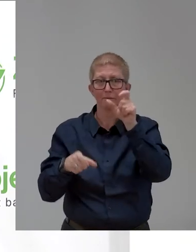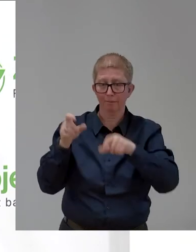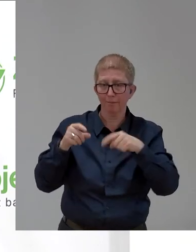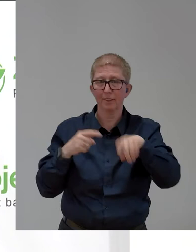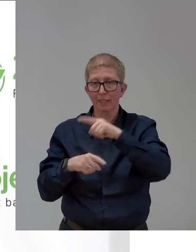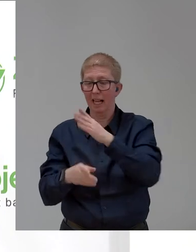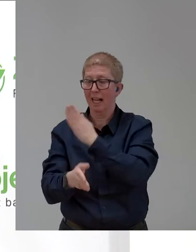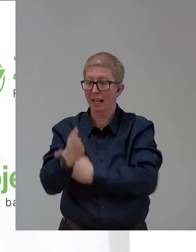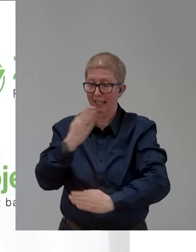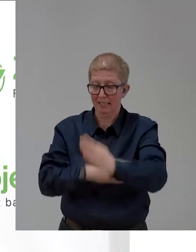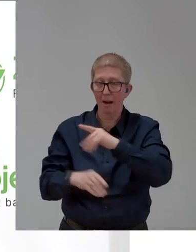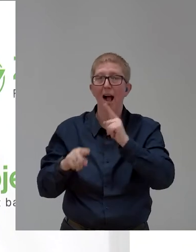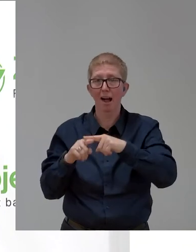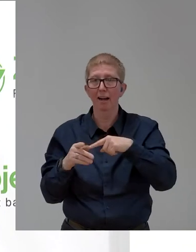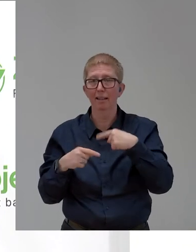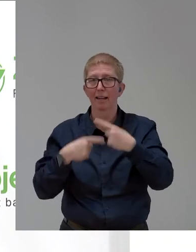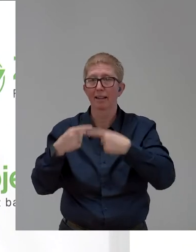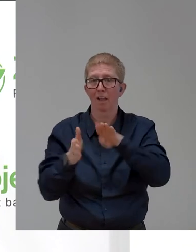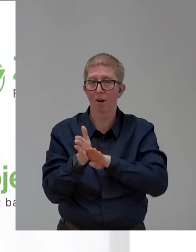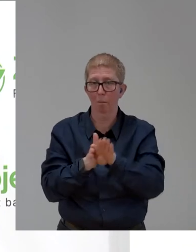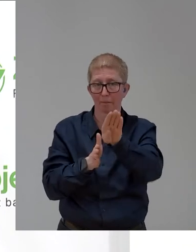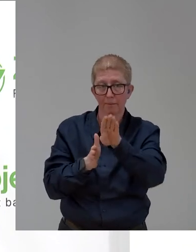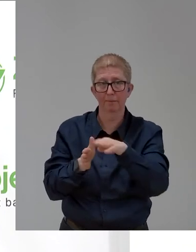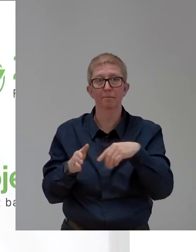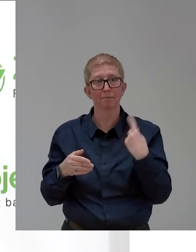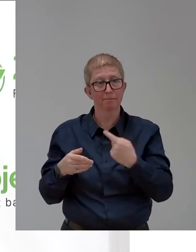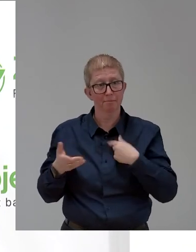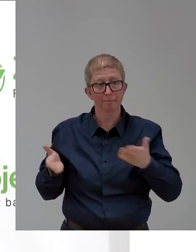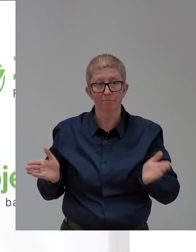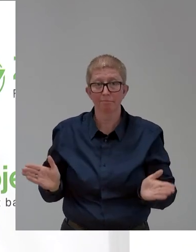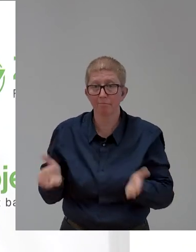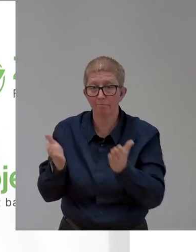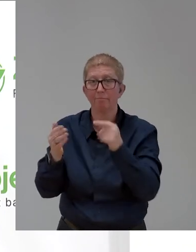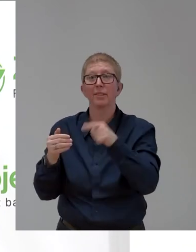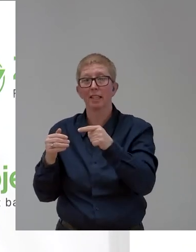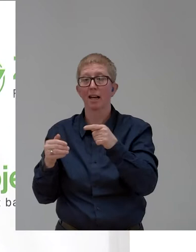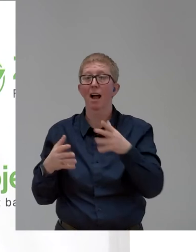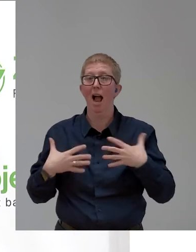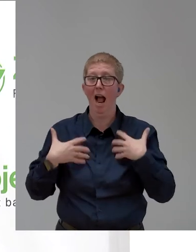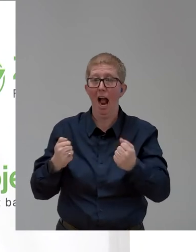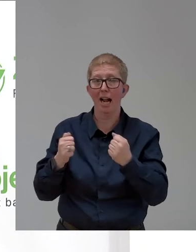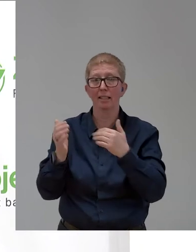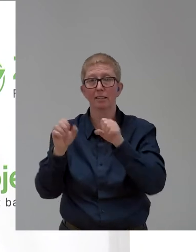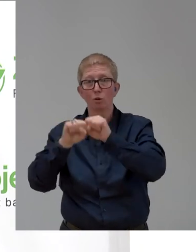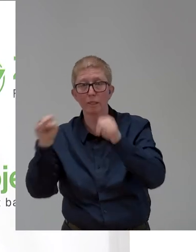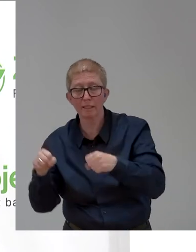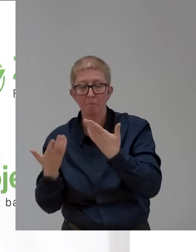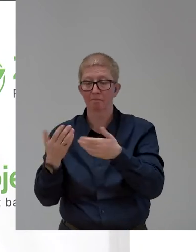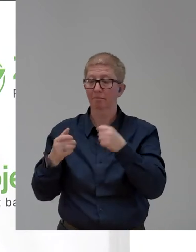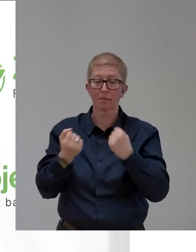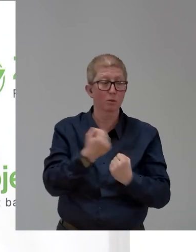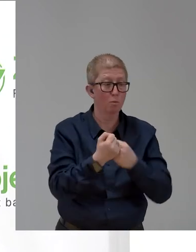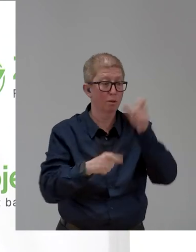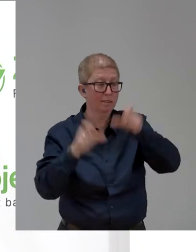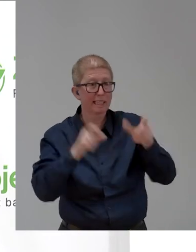enabling eye health services as well as supporting persons with disabilities in the poorest region of the